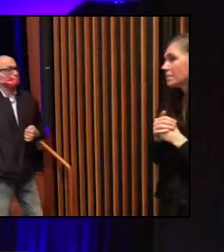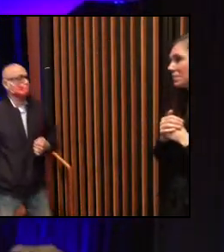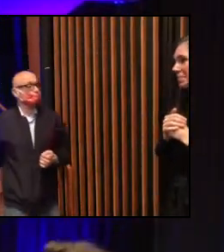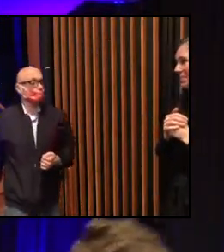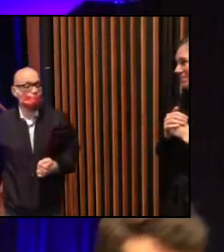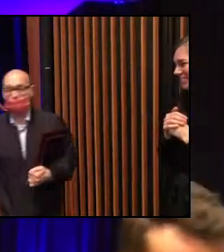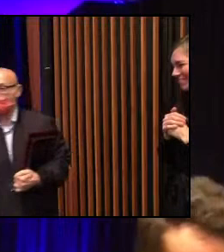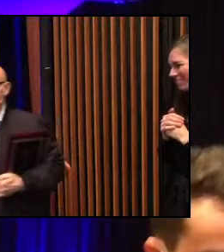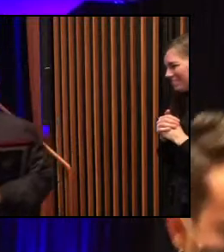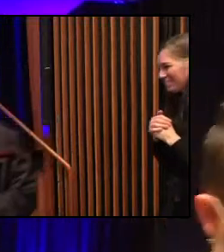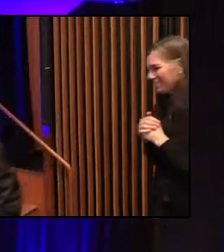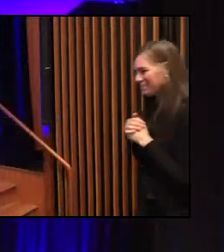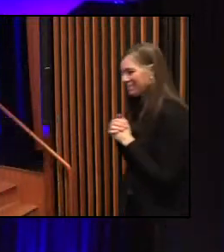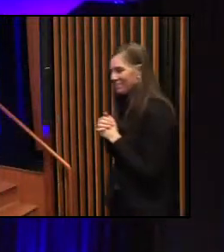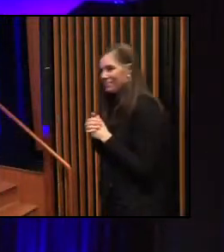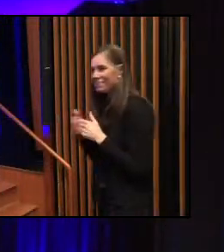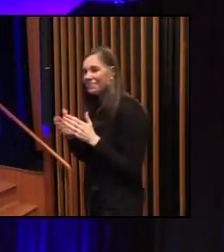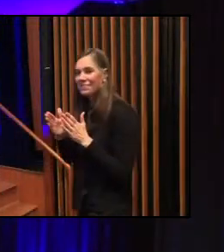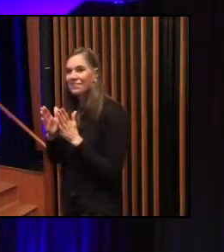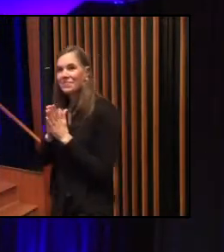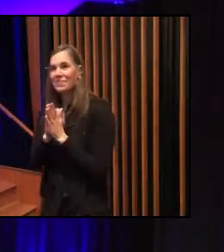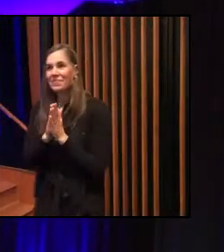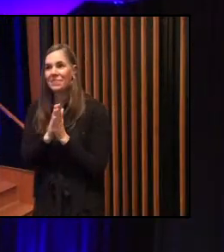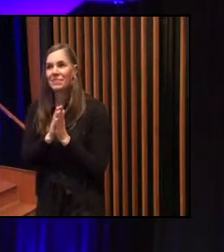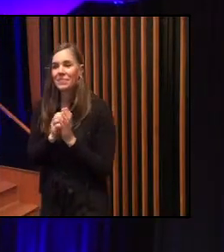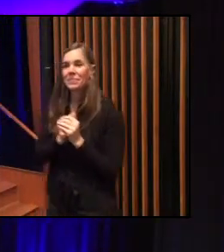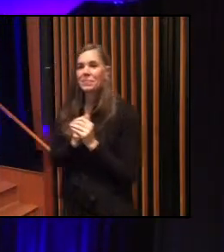to join us at the council table.